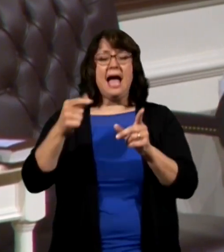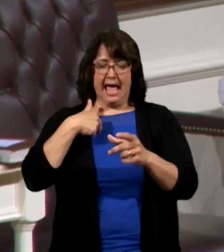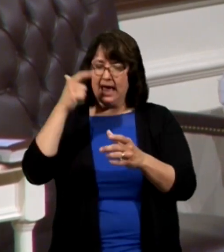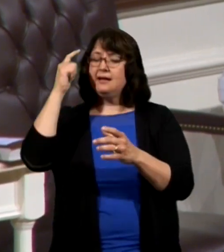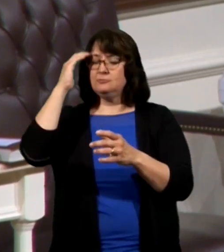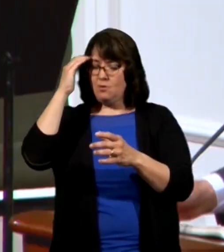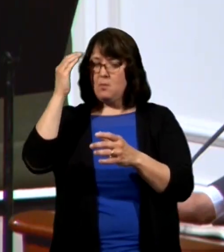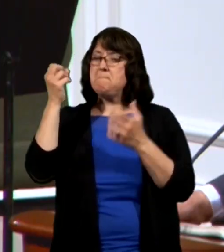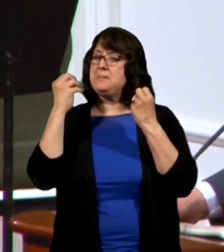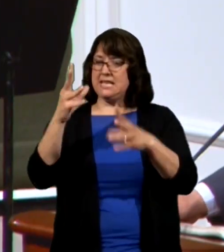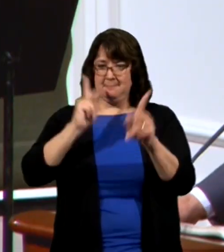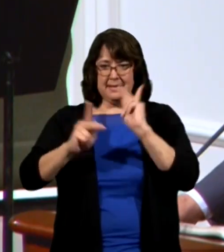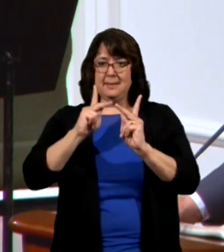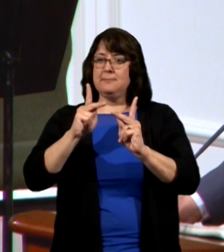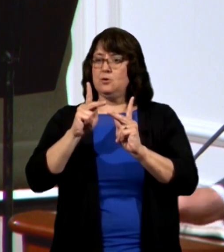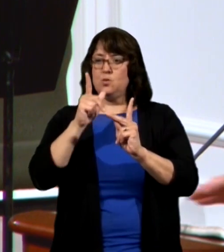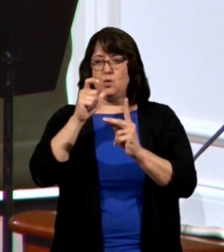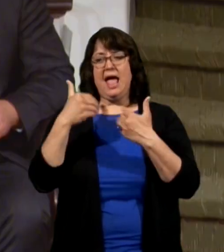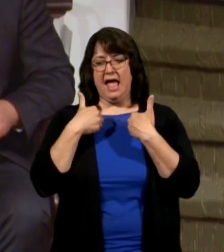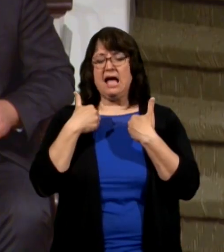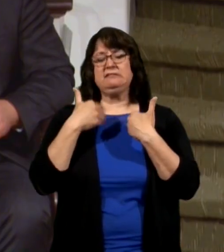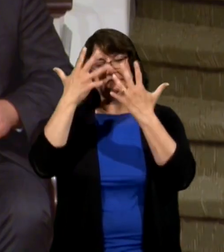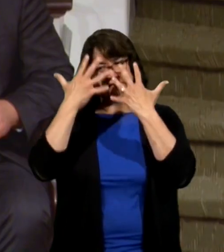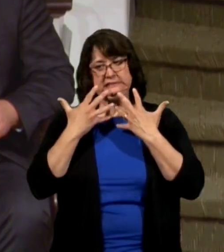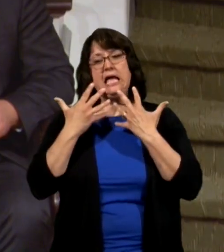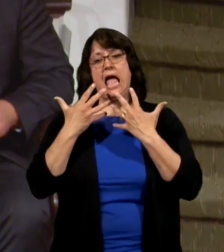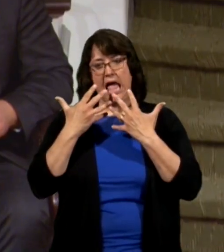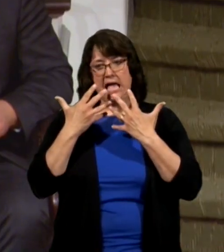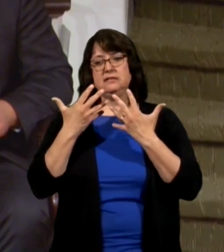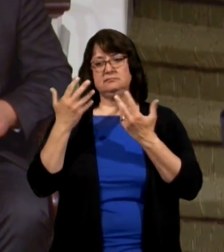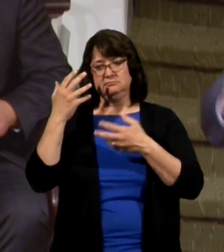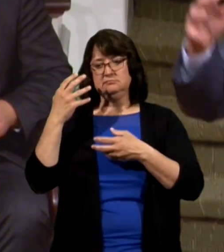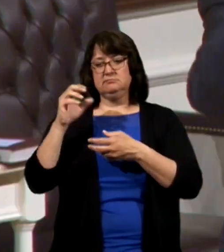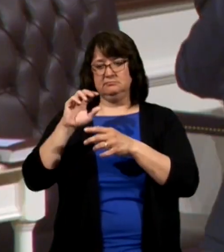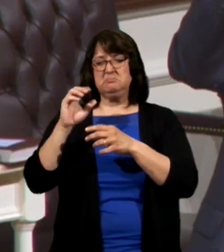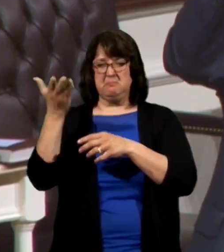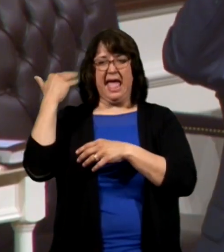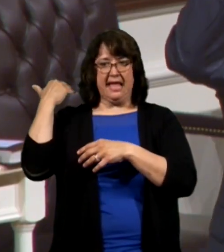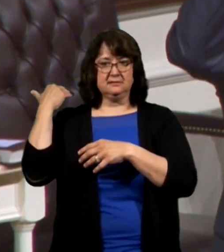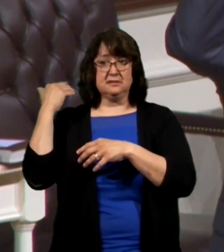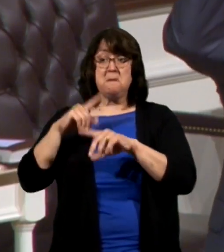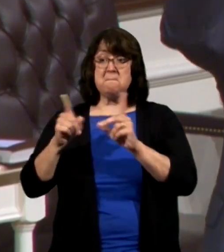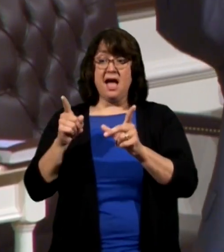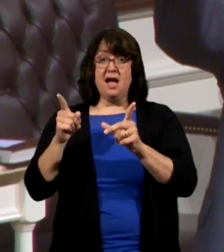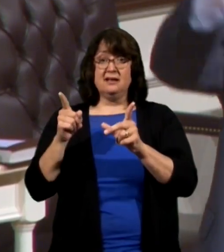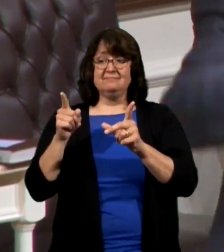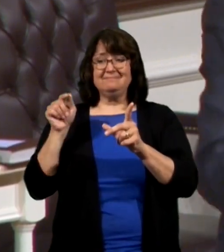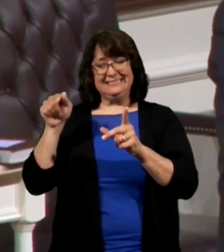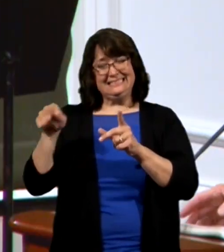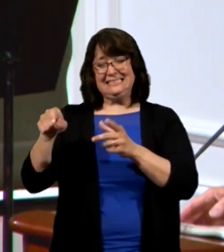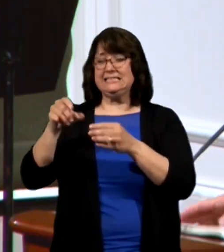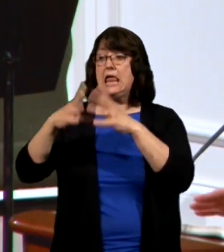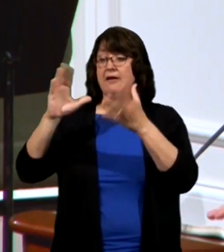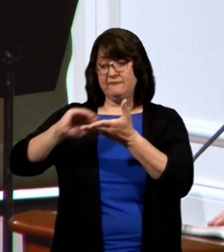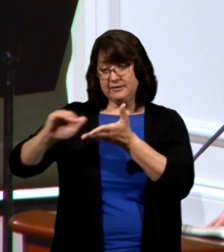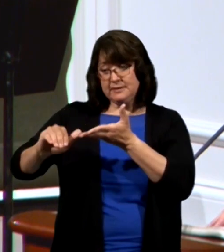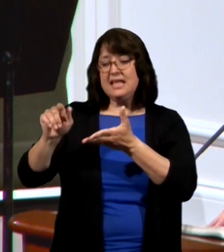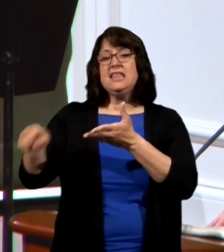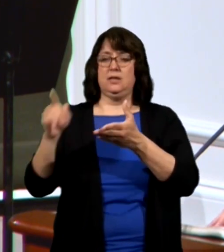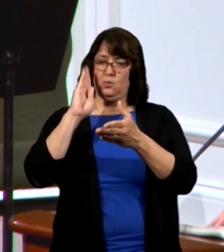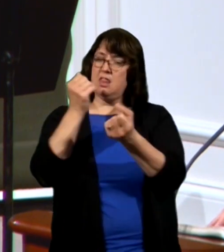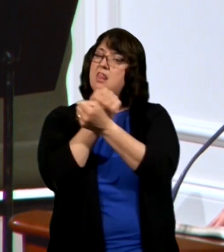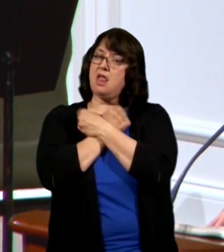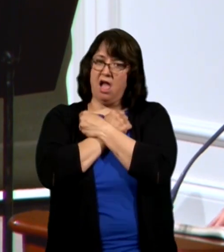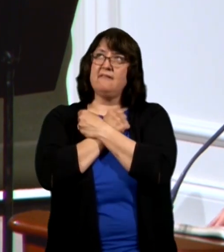lot of people have very regrettable past those that need much forgiven they love much